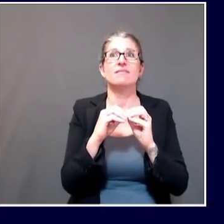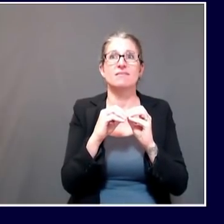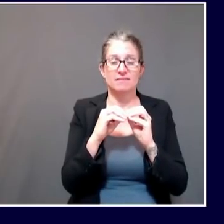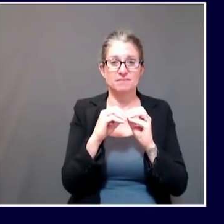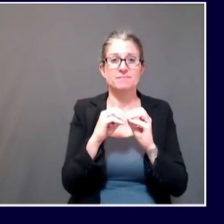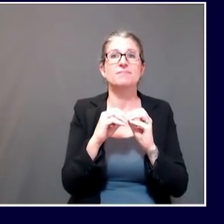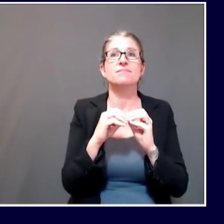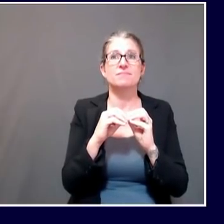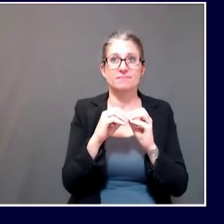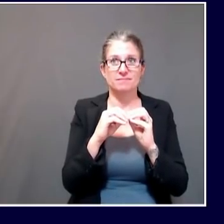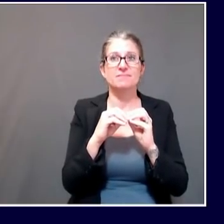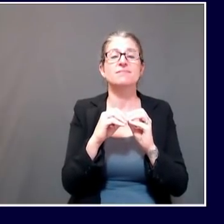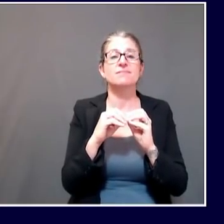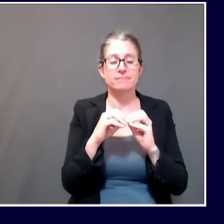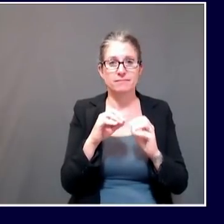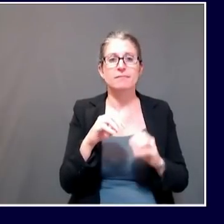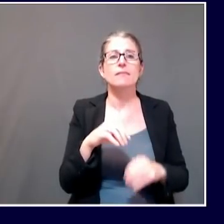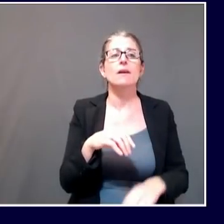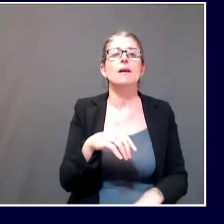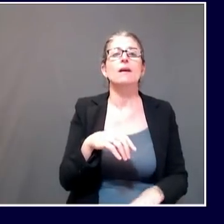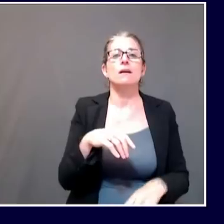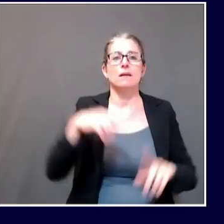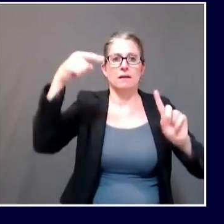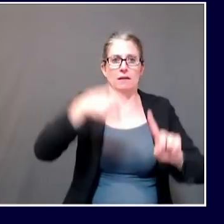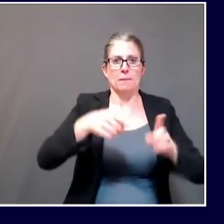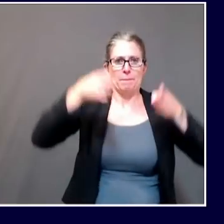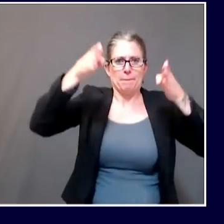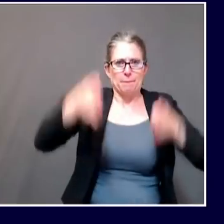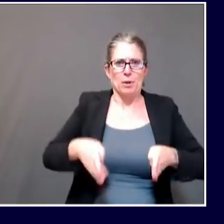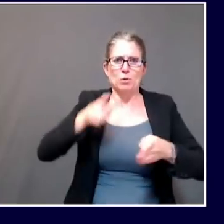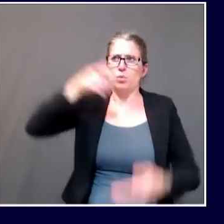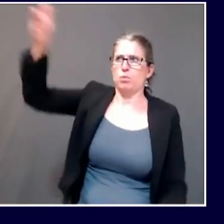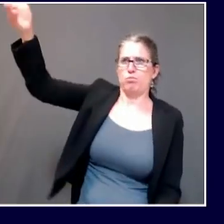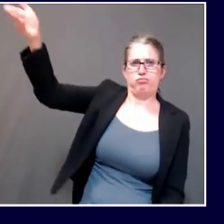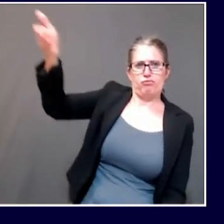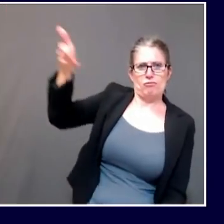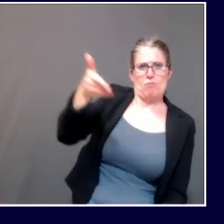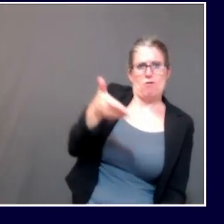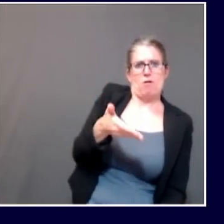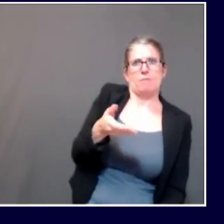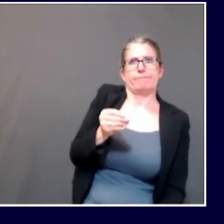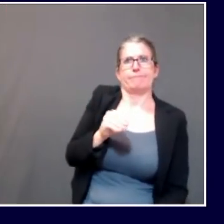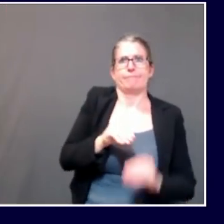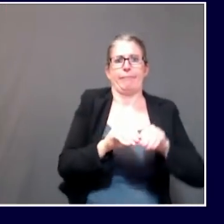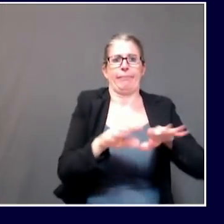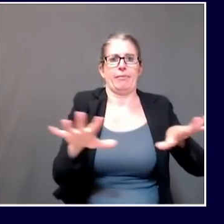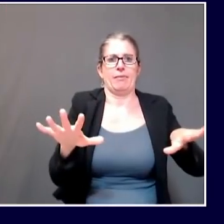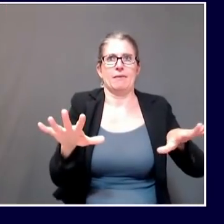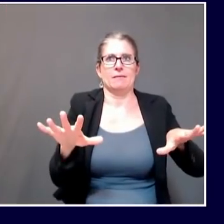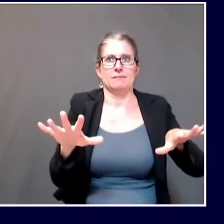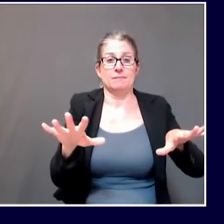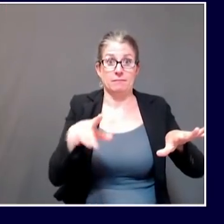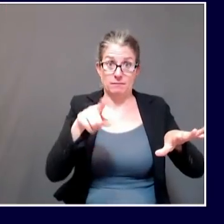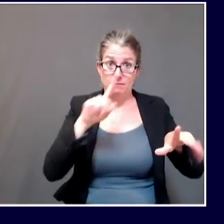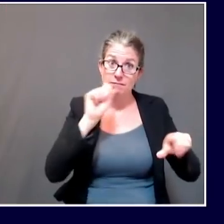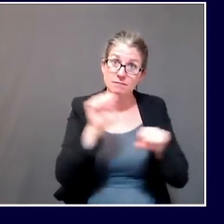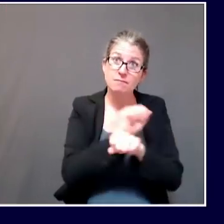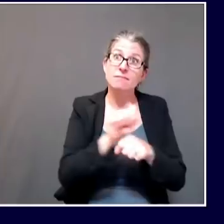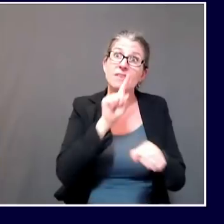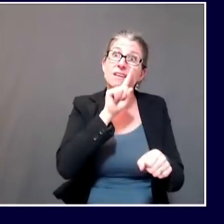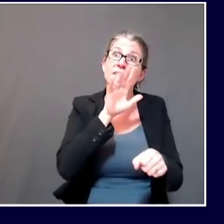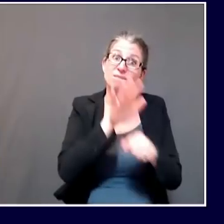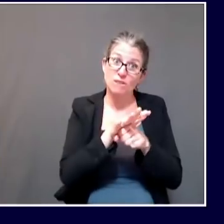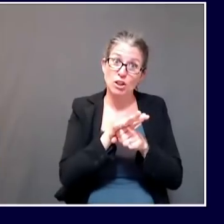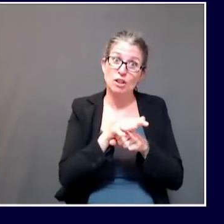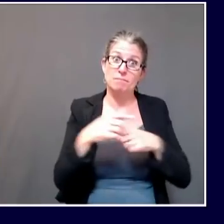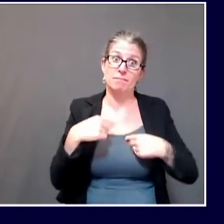has Maine CDC established that the employee who attended the wedding in the Millinocket area,